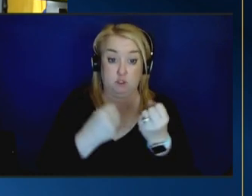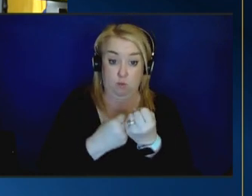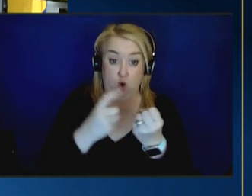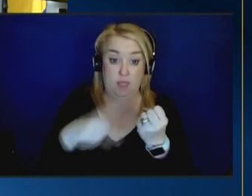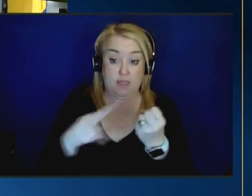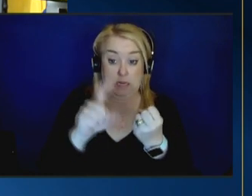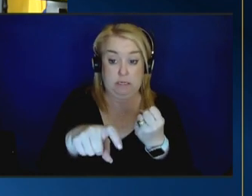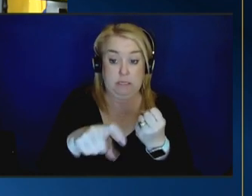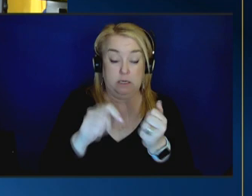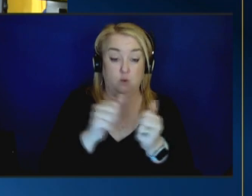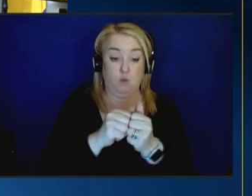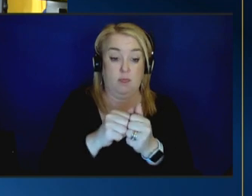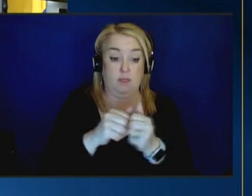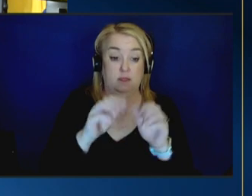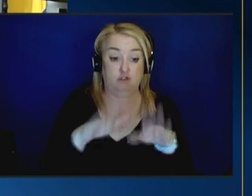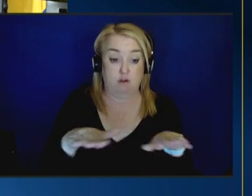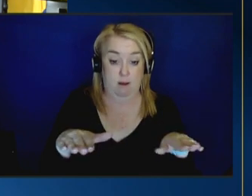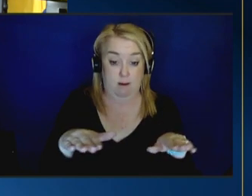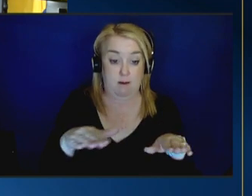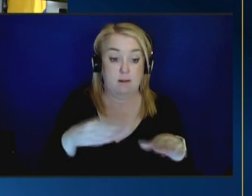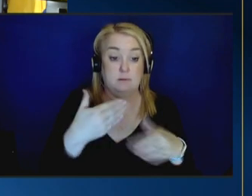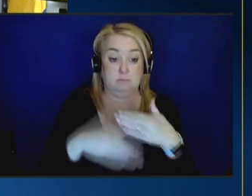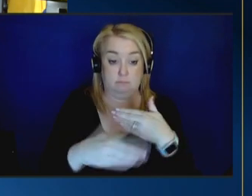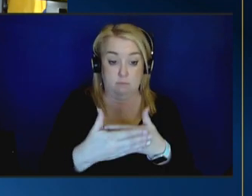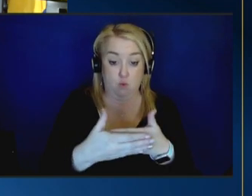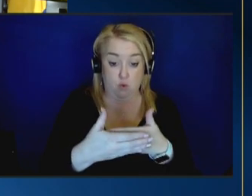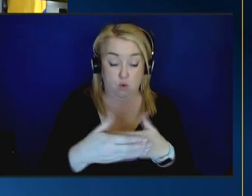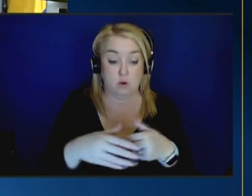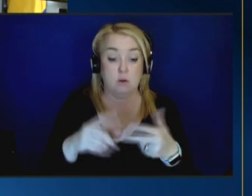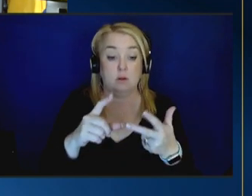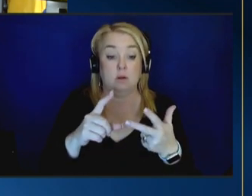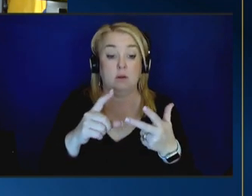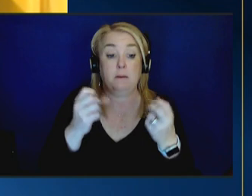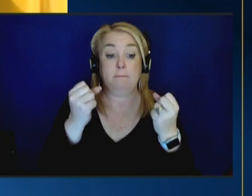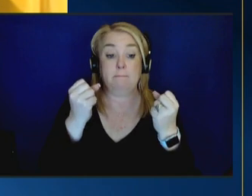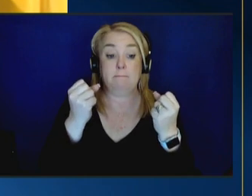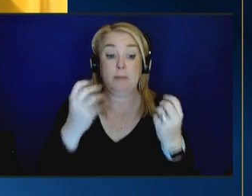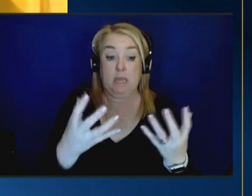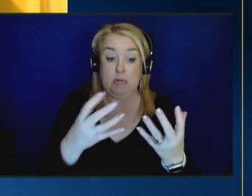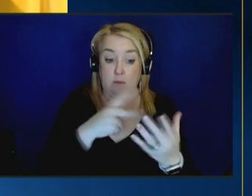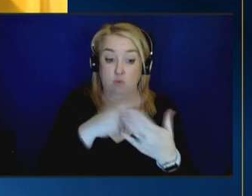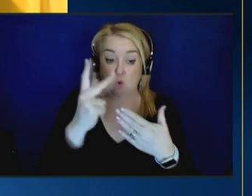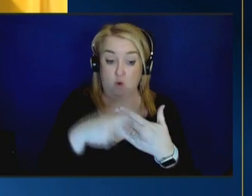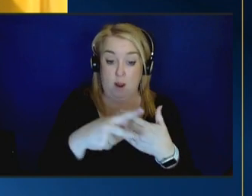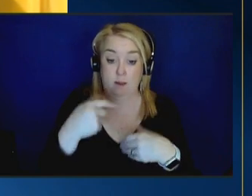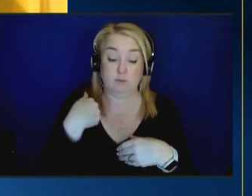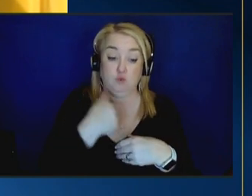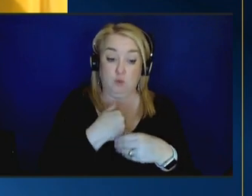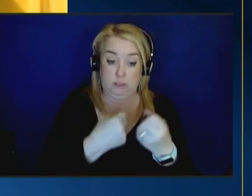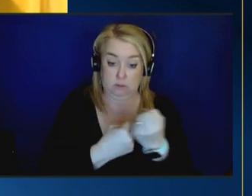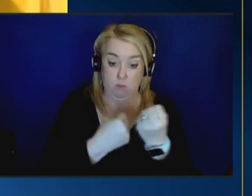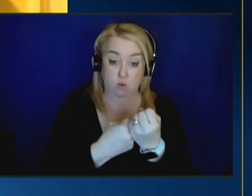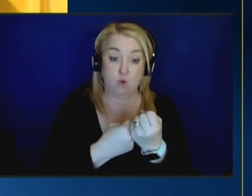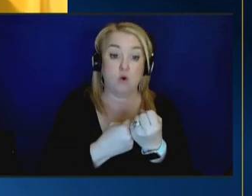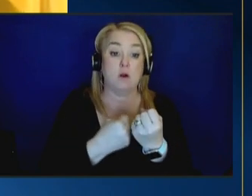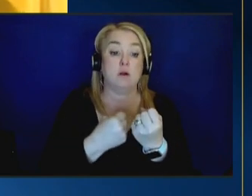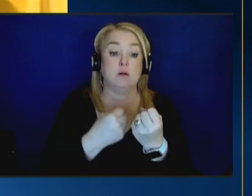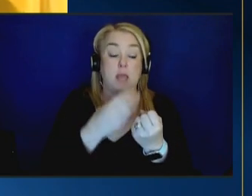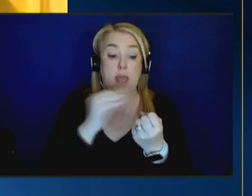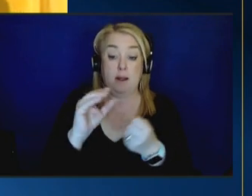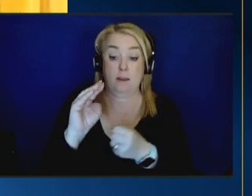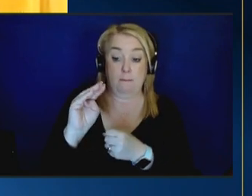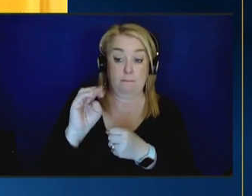a new child new infant in the home family first now has several programs in the clearinghouse that support newborn home visiting medicaid also